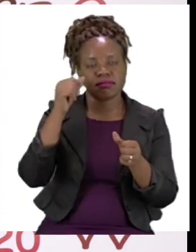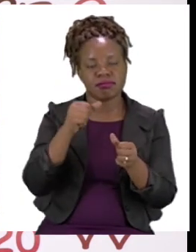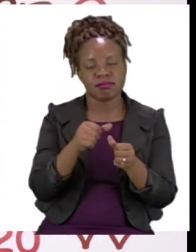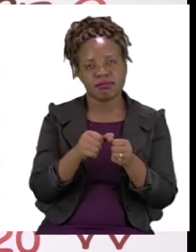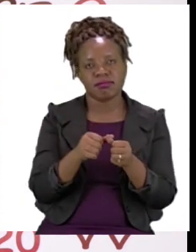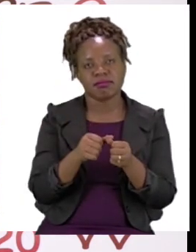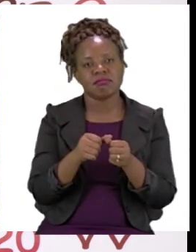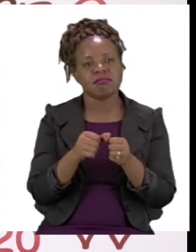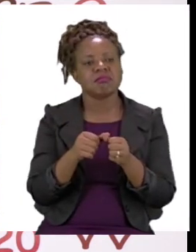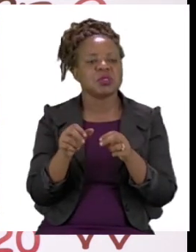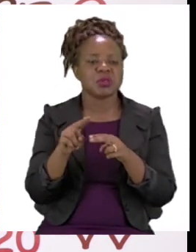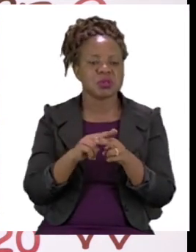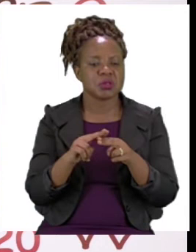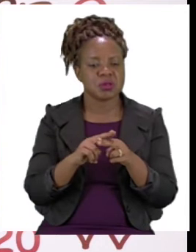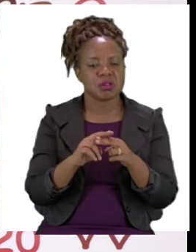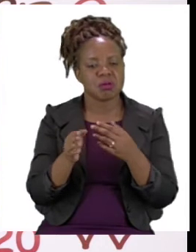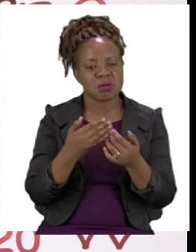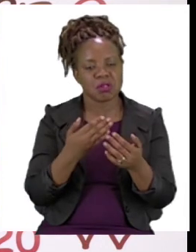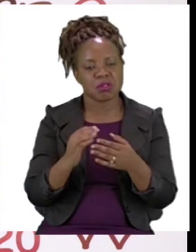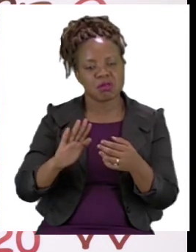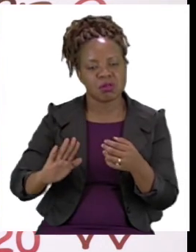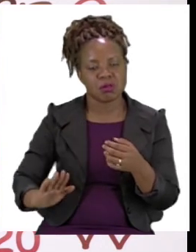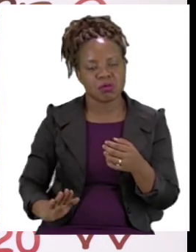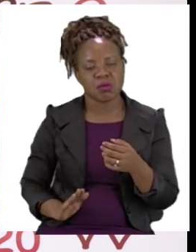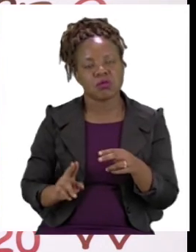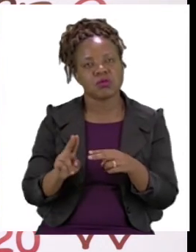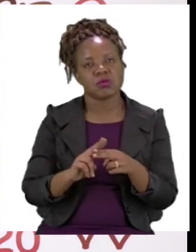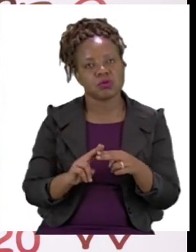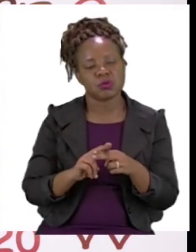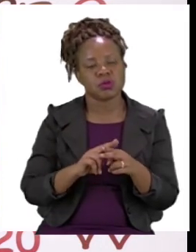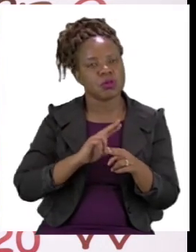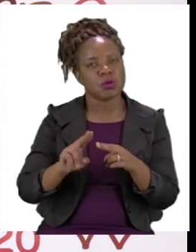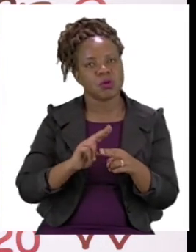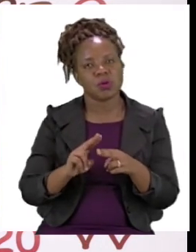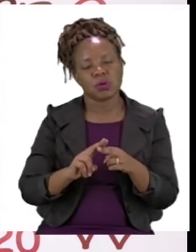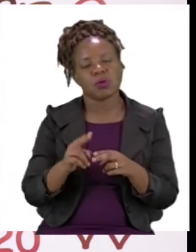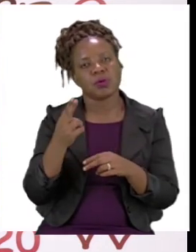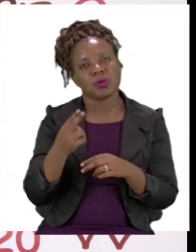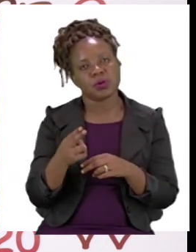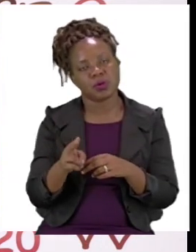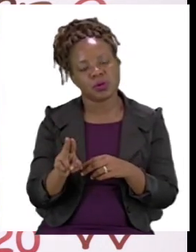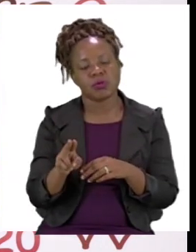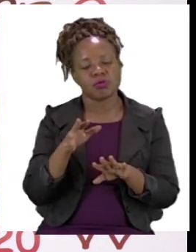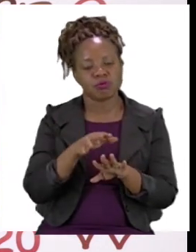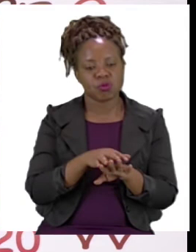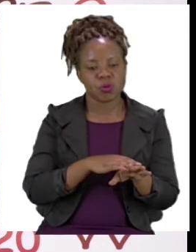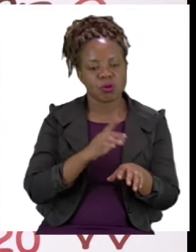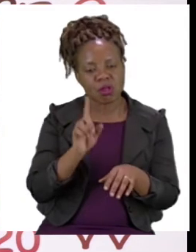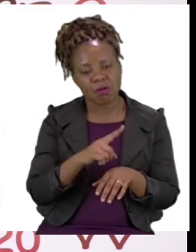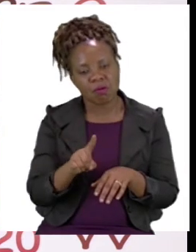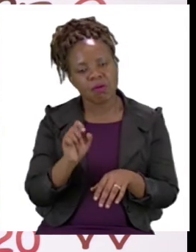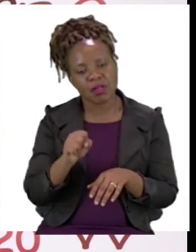use any kind of counters and take your time. If you make a mistake, that's okay. You can